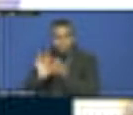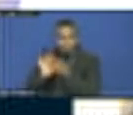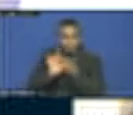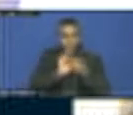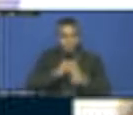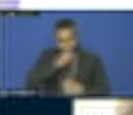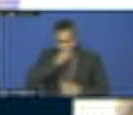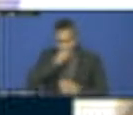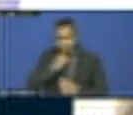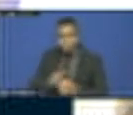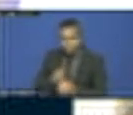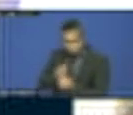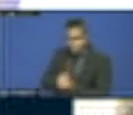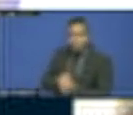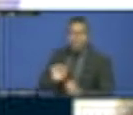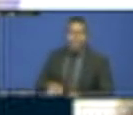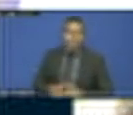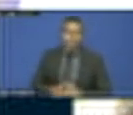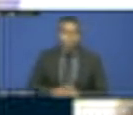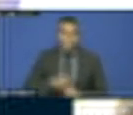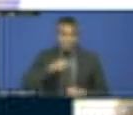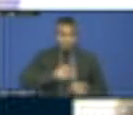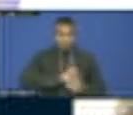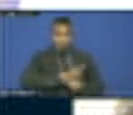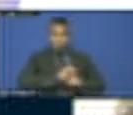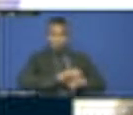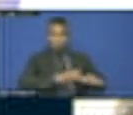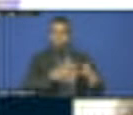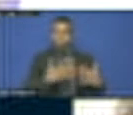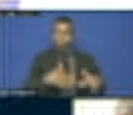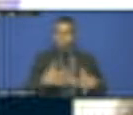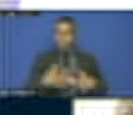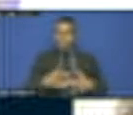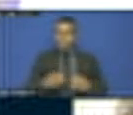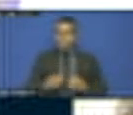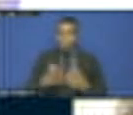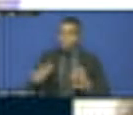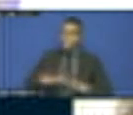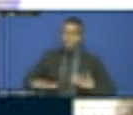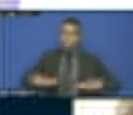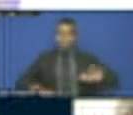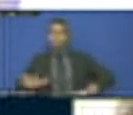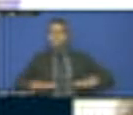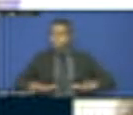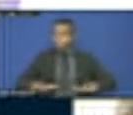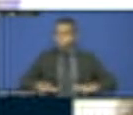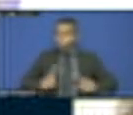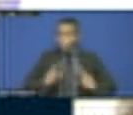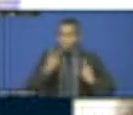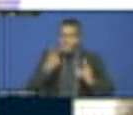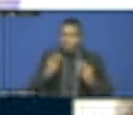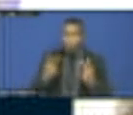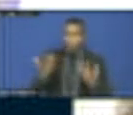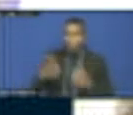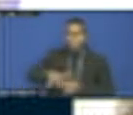instance, the actions are taken by the local authorities, more than the central government Minister of Health,